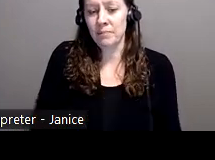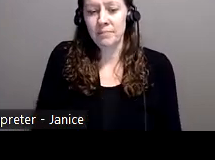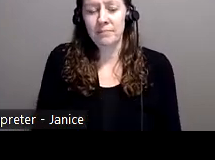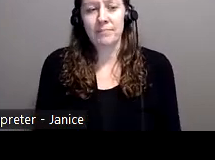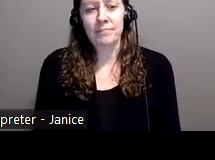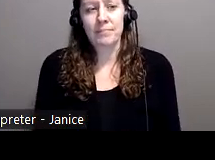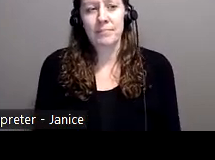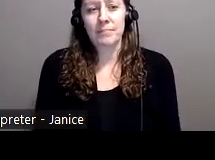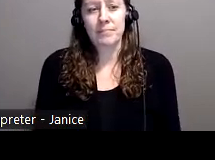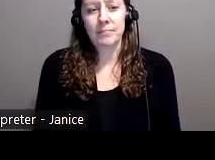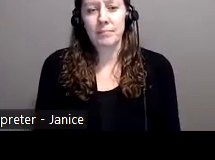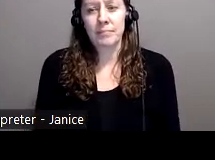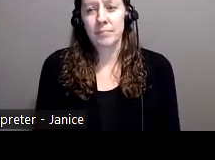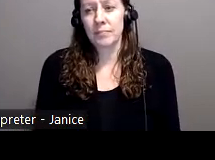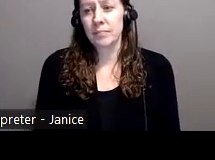Okay.